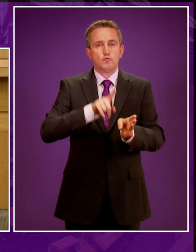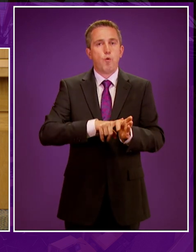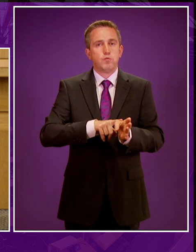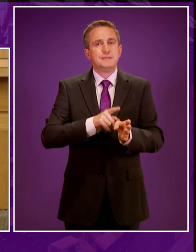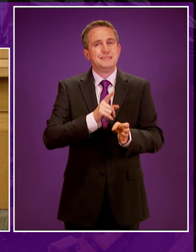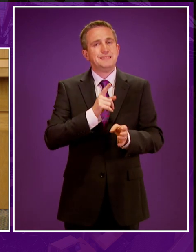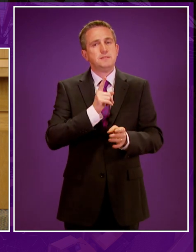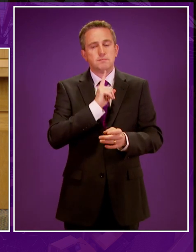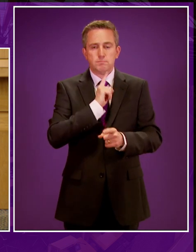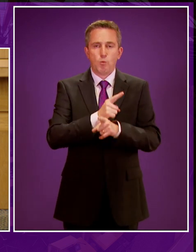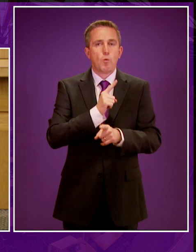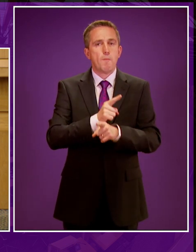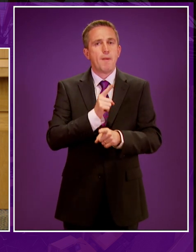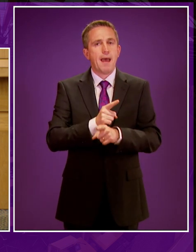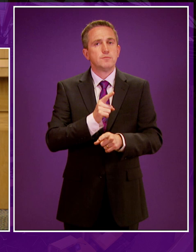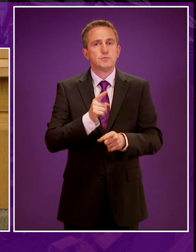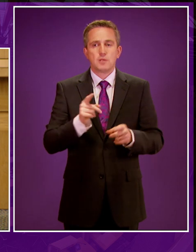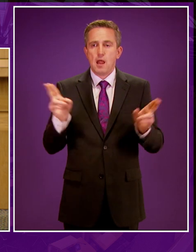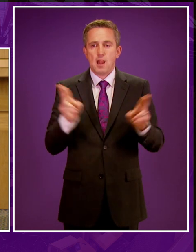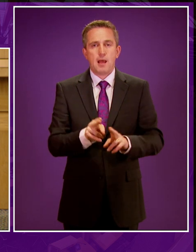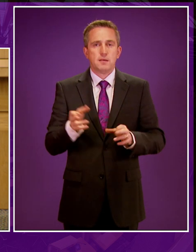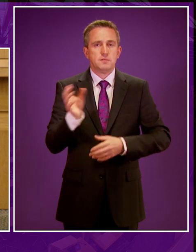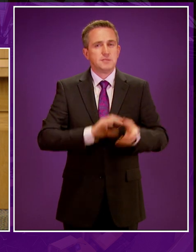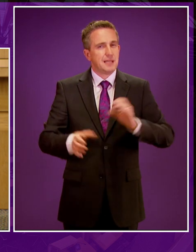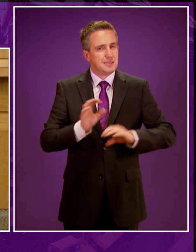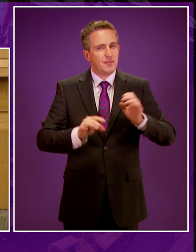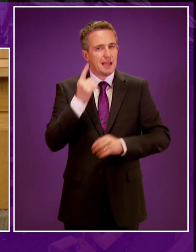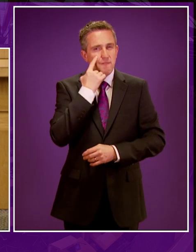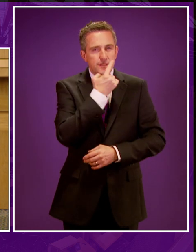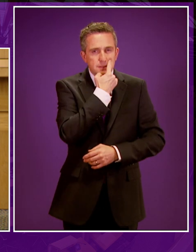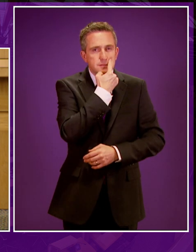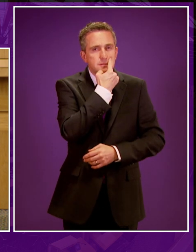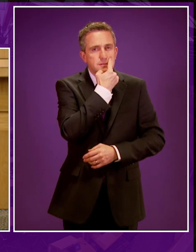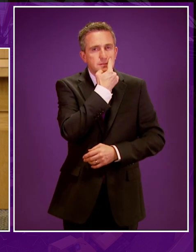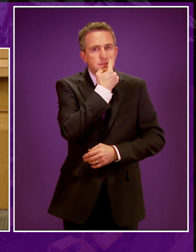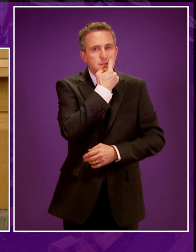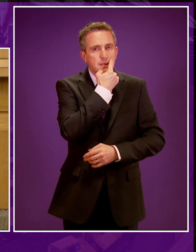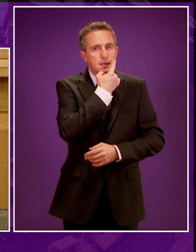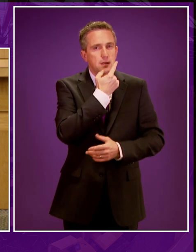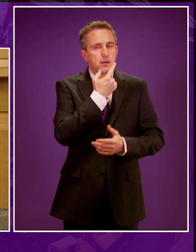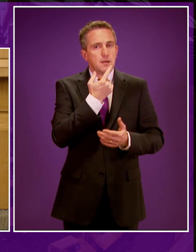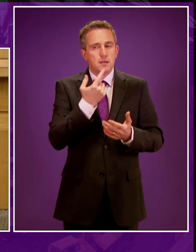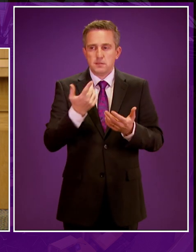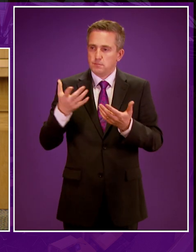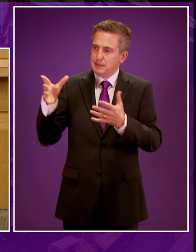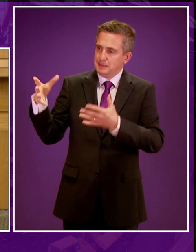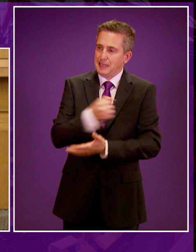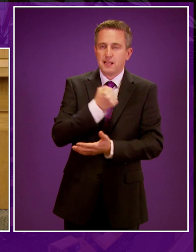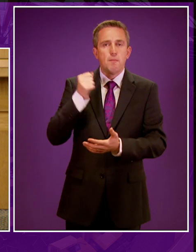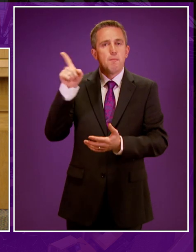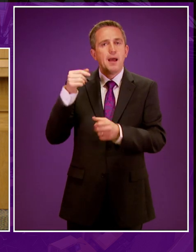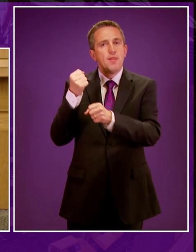drew attention to what they saw was a lack of scientific evidence for the position adopted by the government and backed